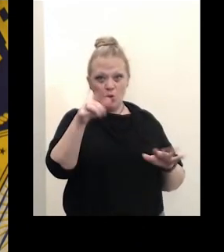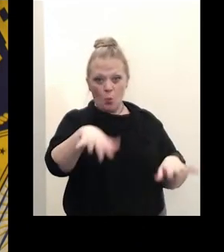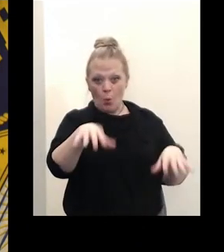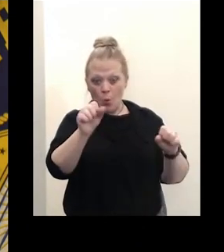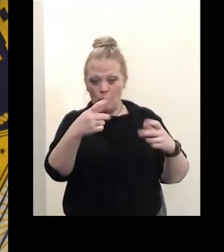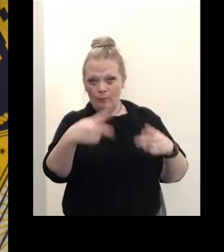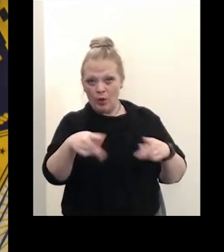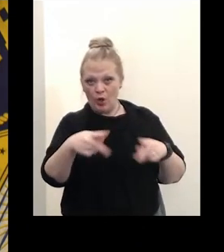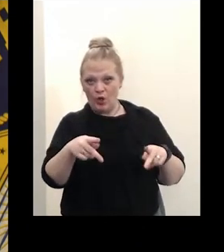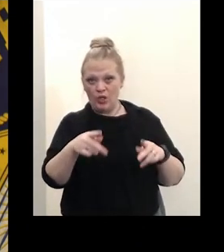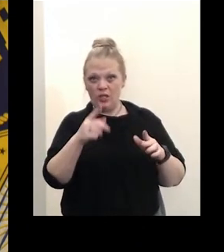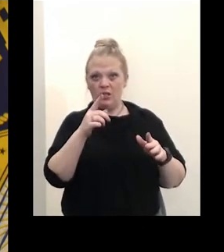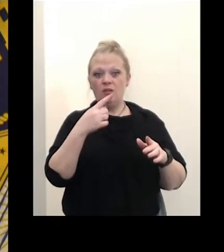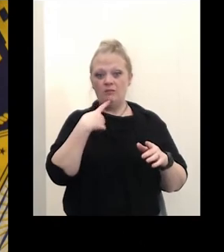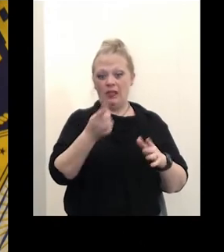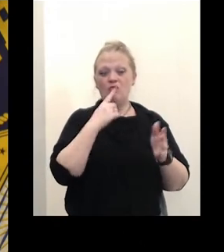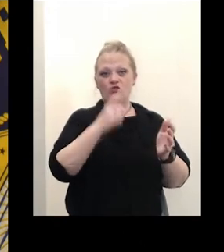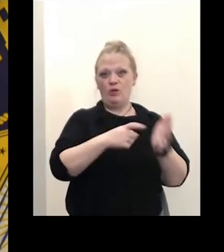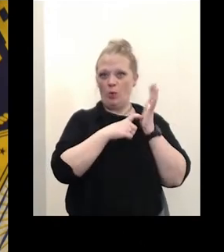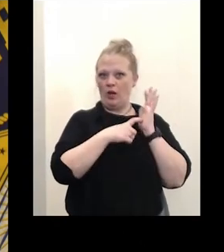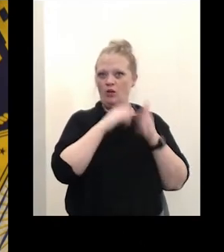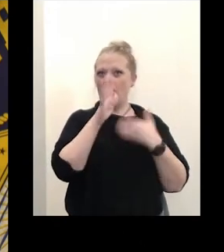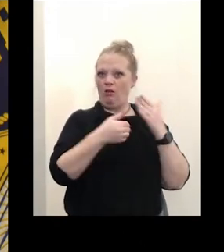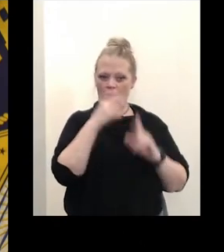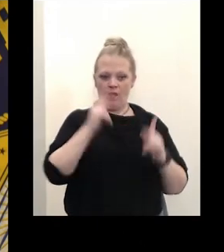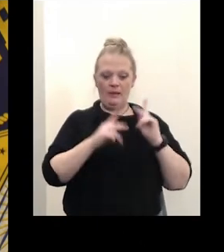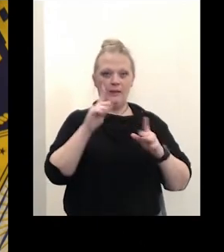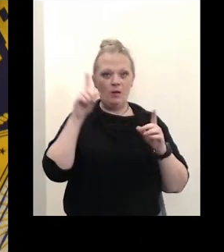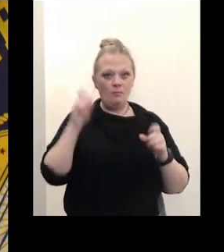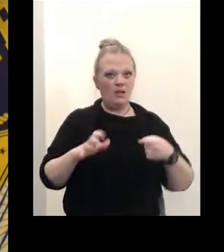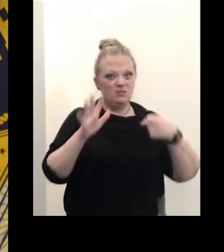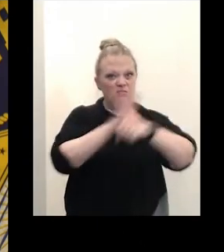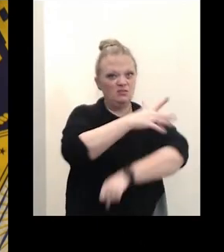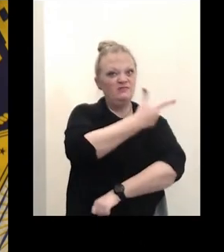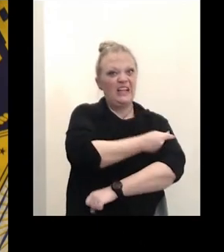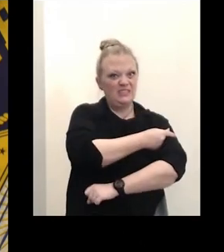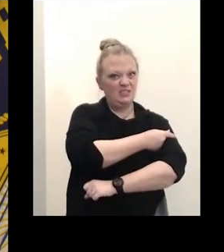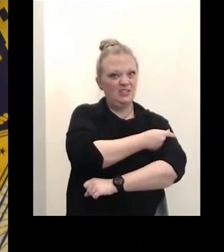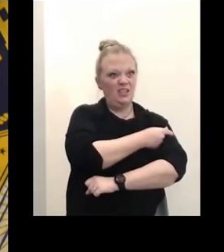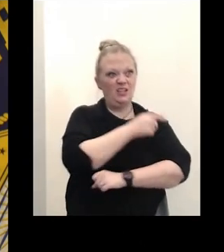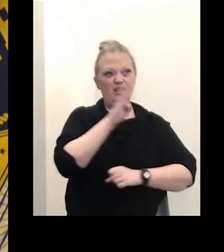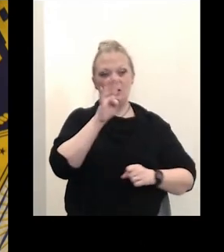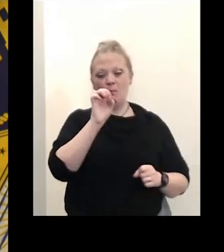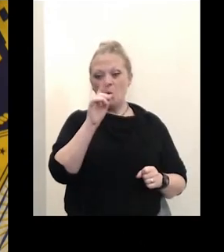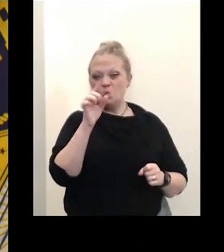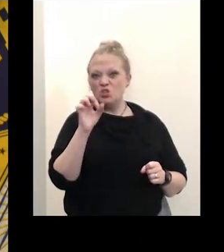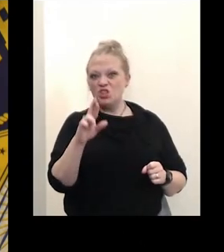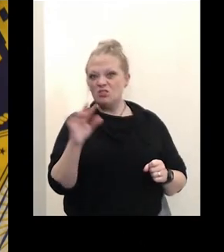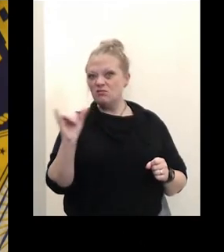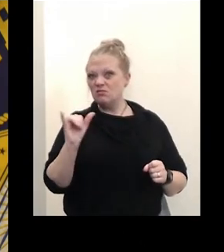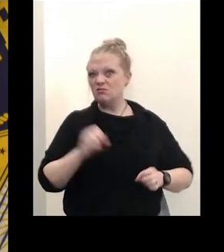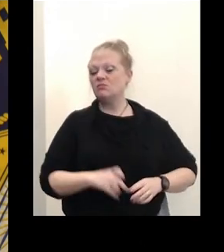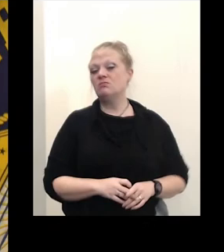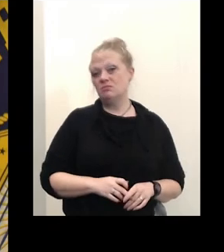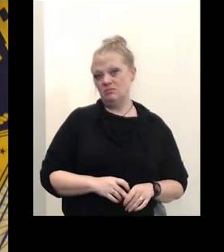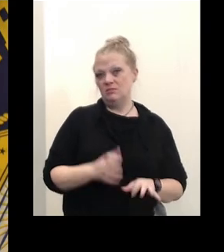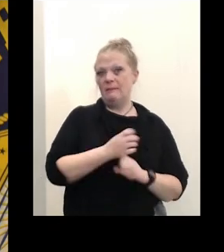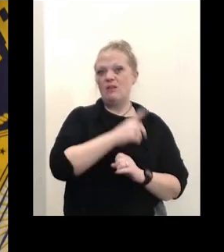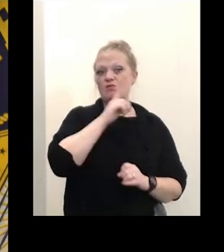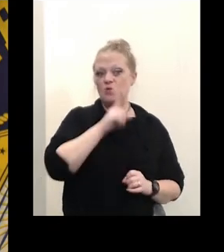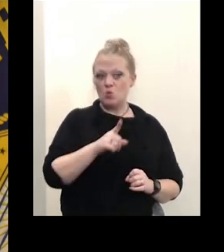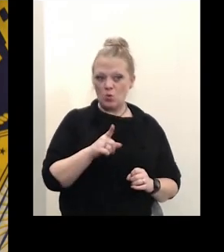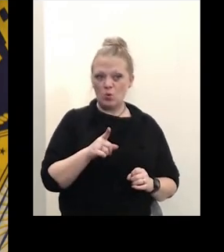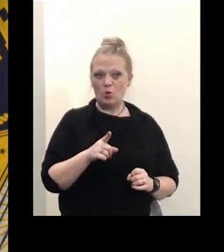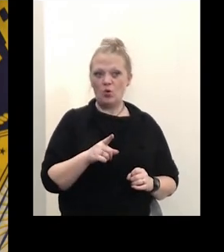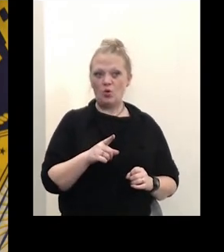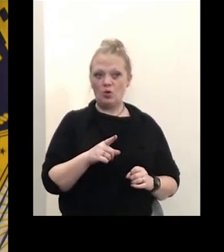it a requirement for all your guests to be fully vaccinated maybe even boosted uh and then um you know making sure that uh keep the